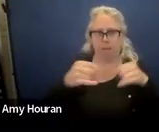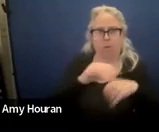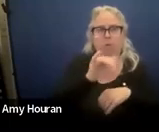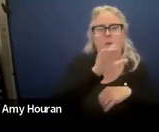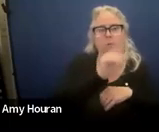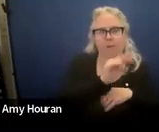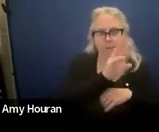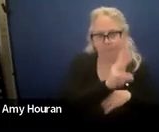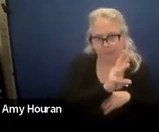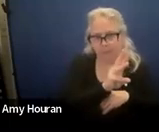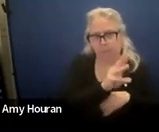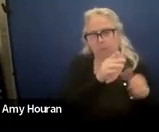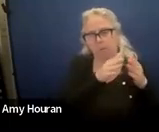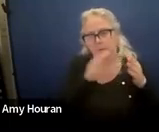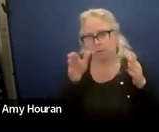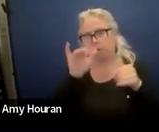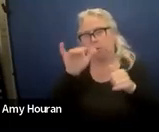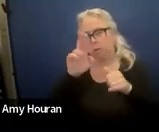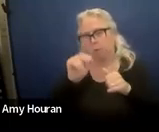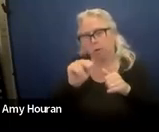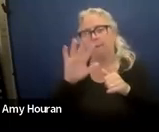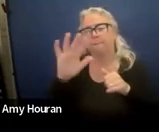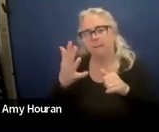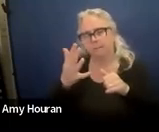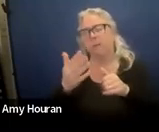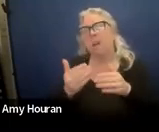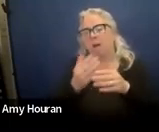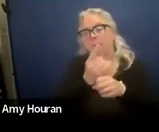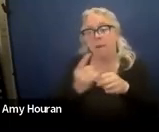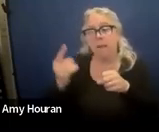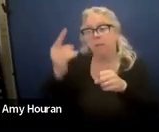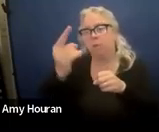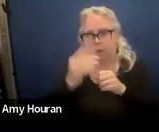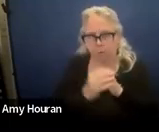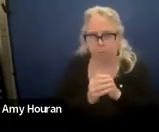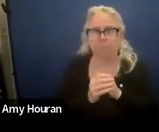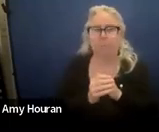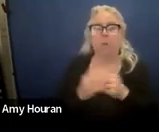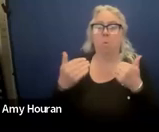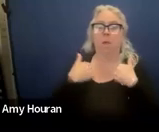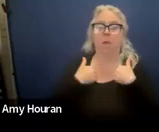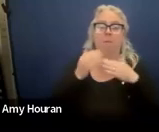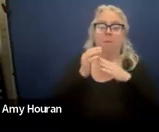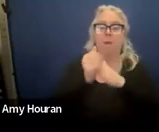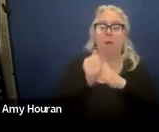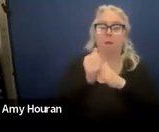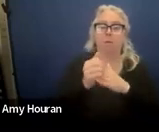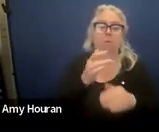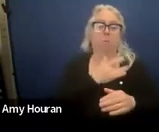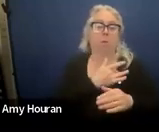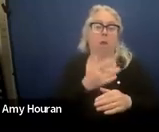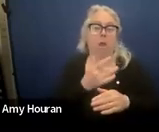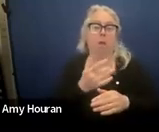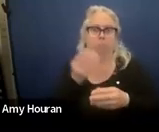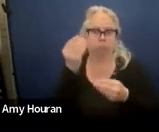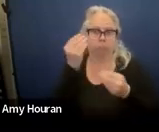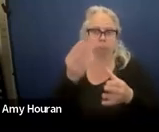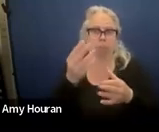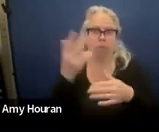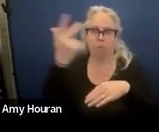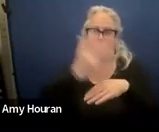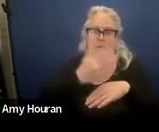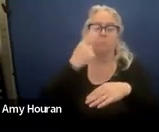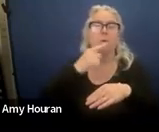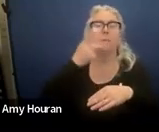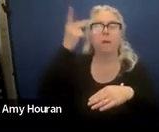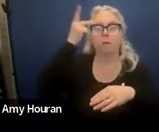january 5th of the following year now you have your our guidance that we give of giving three days for the parents to